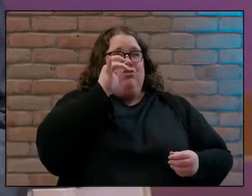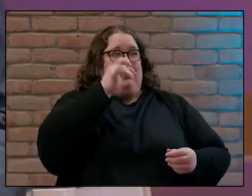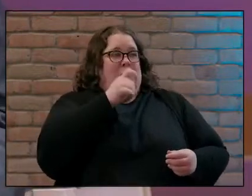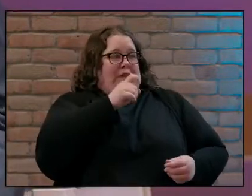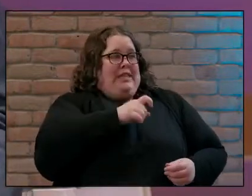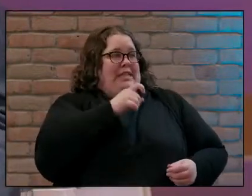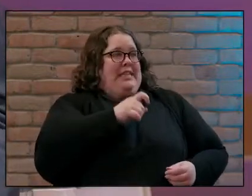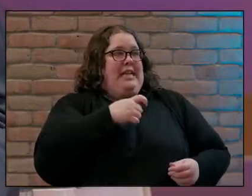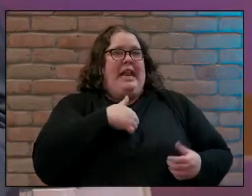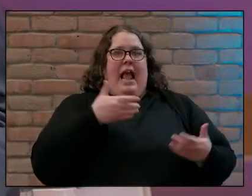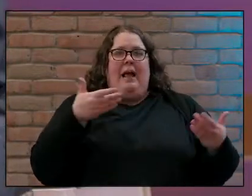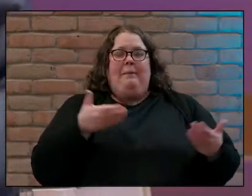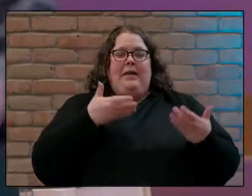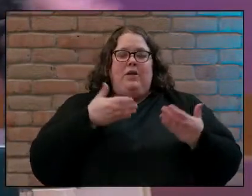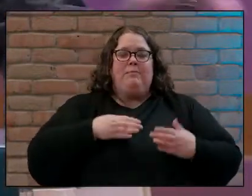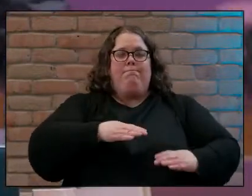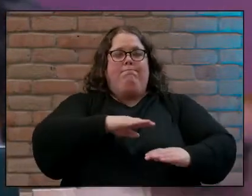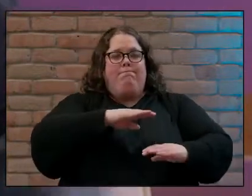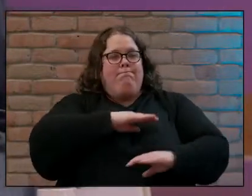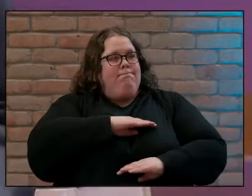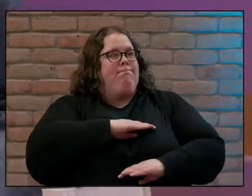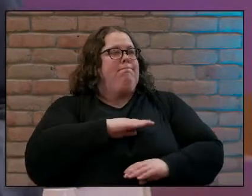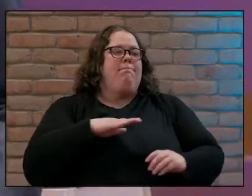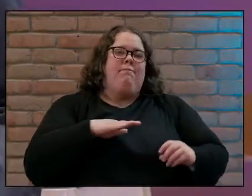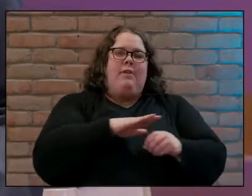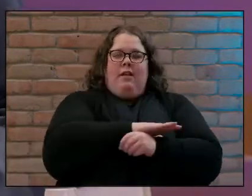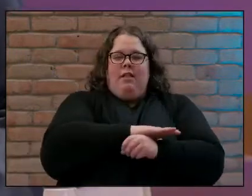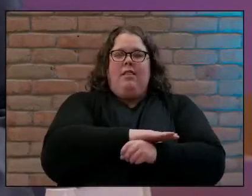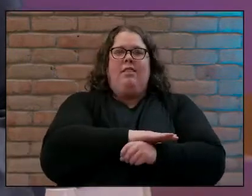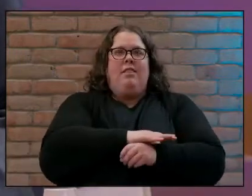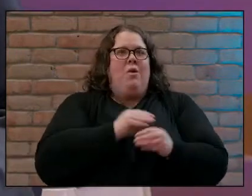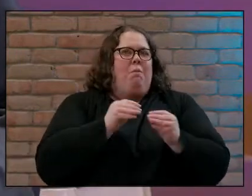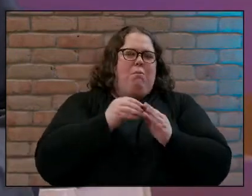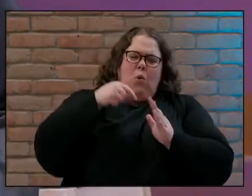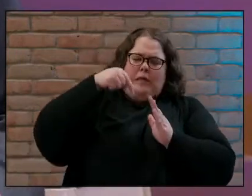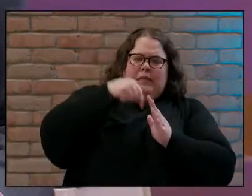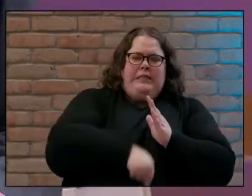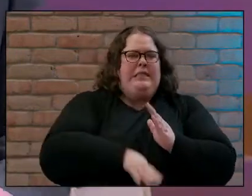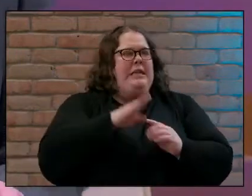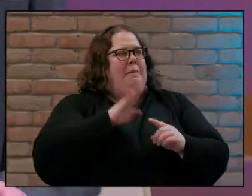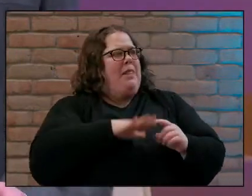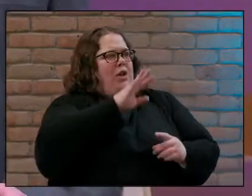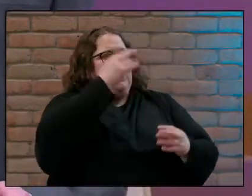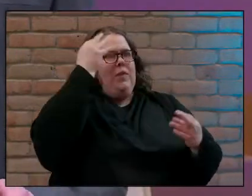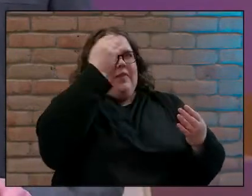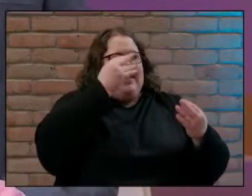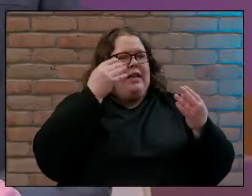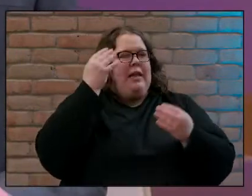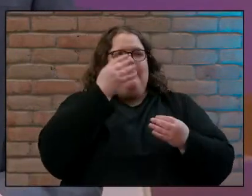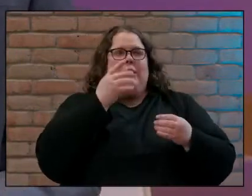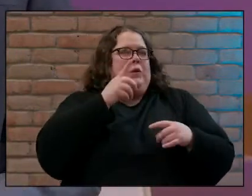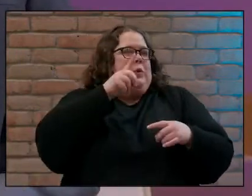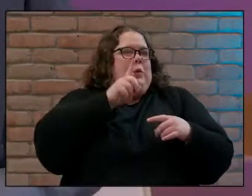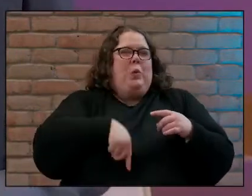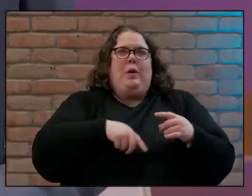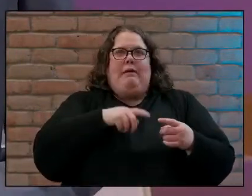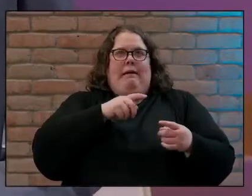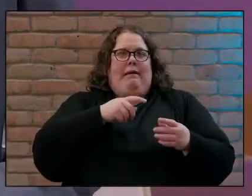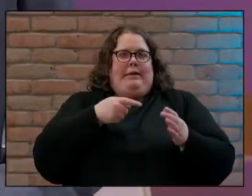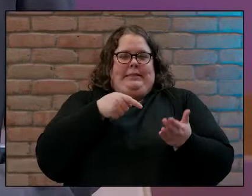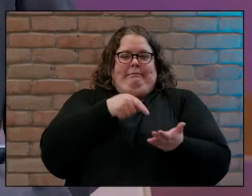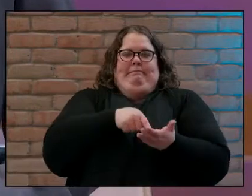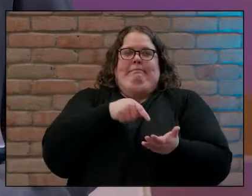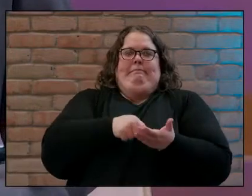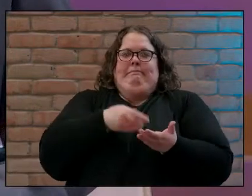beyond your circumstances so much deeper than the way that you're looking at it and thinking about it you can't even name what that